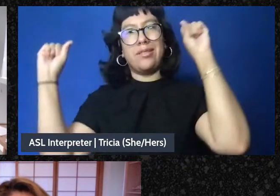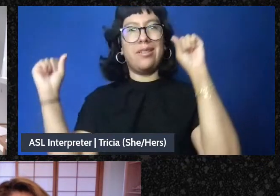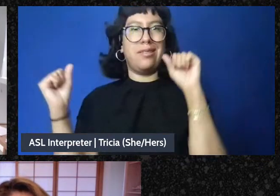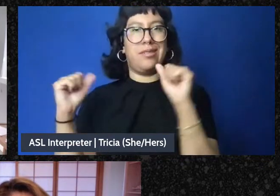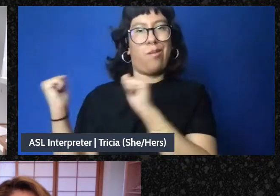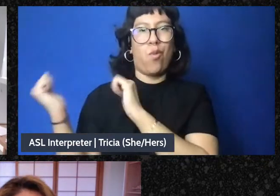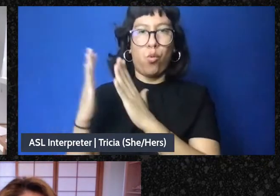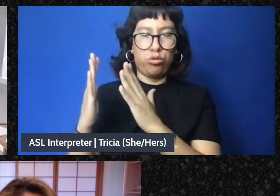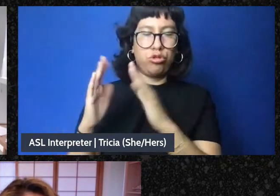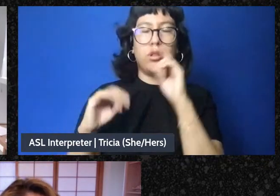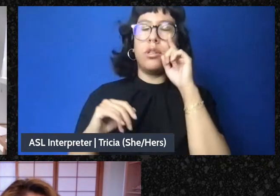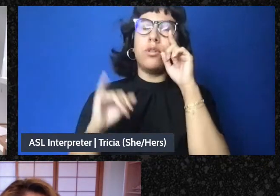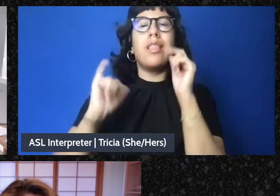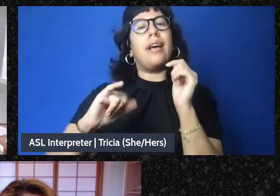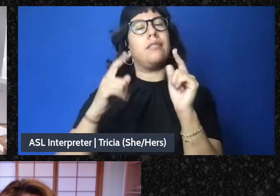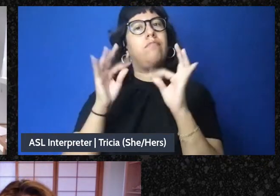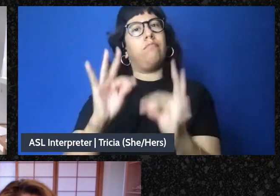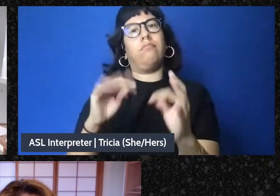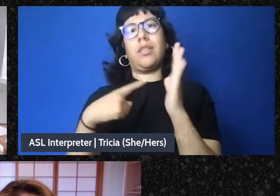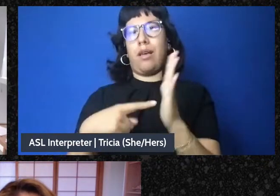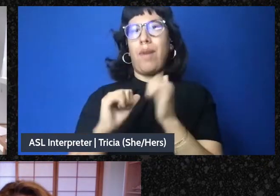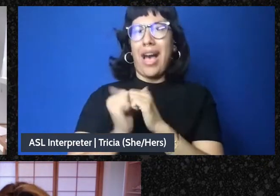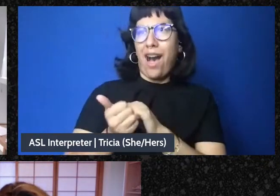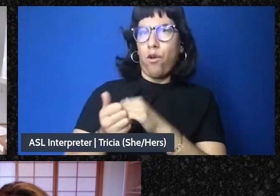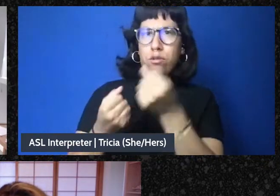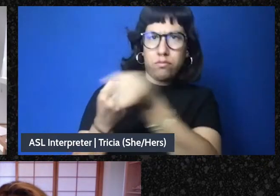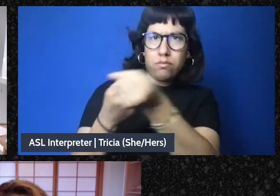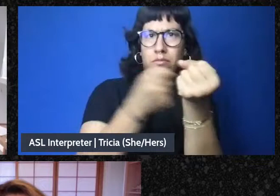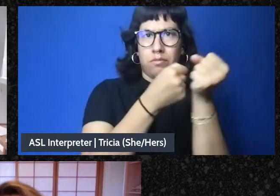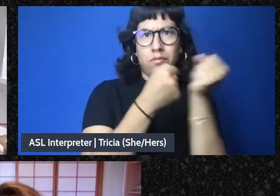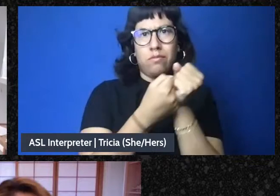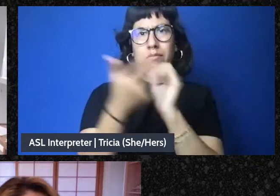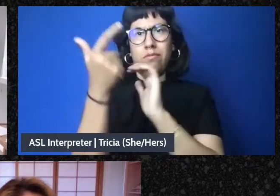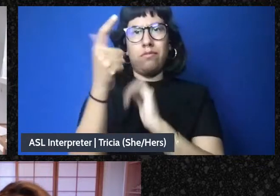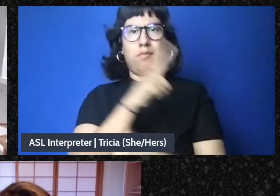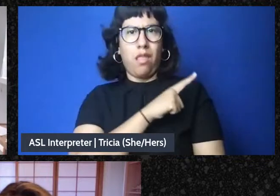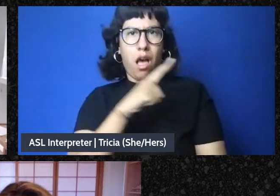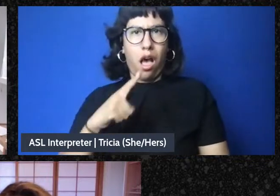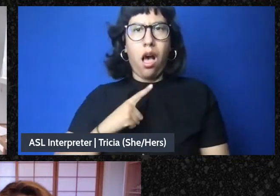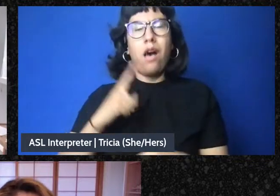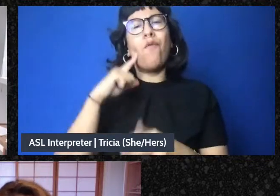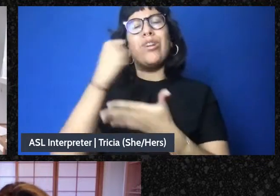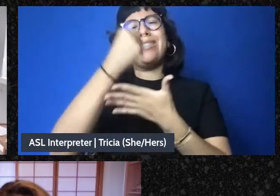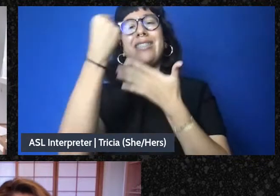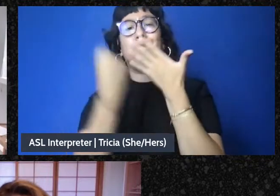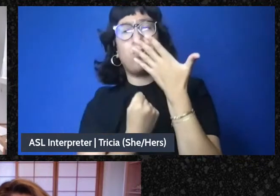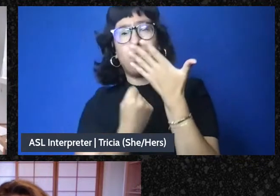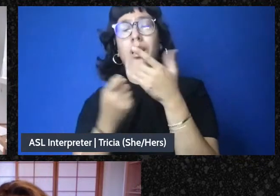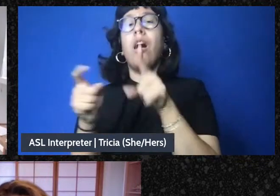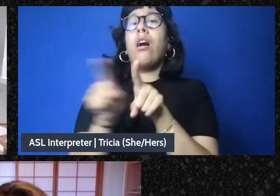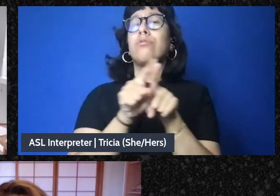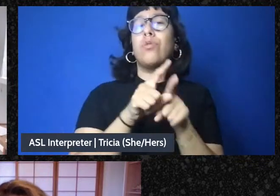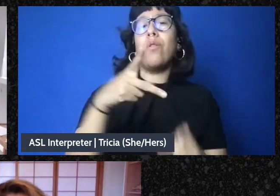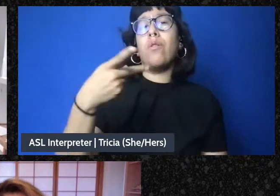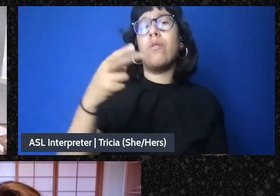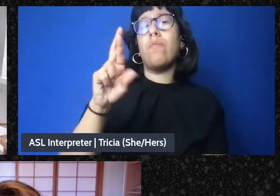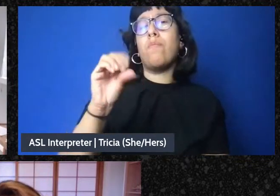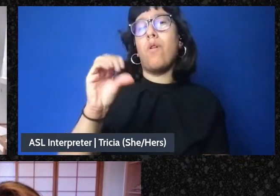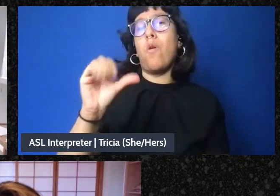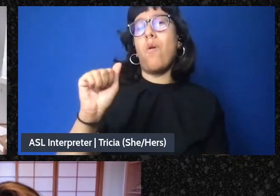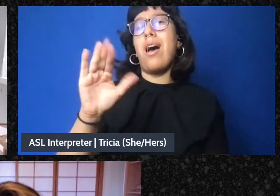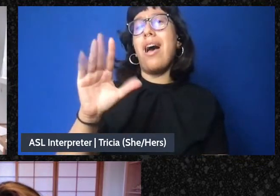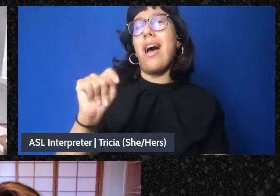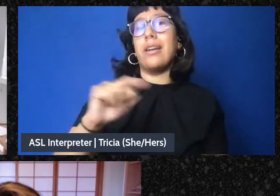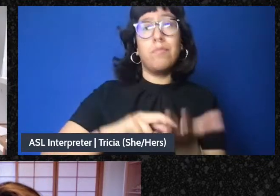example of what it means to legislate for that kind of decentralization. Another one is the PRO Act, helping workers to organize.